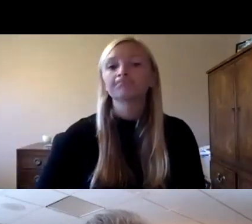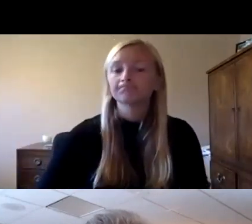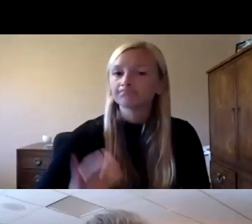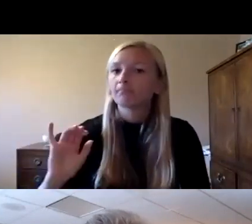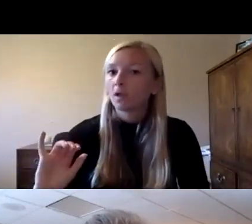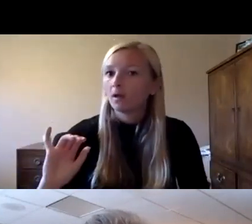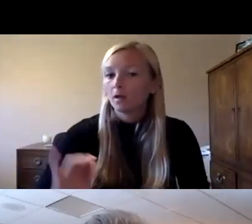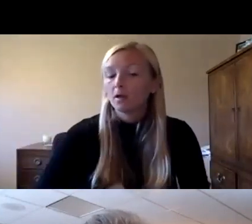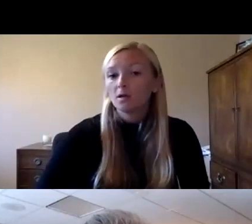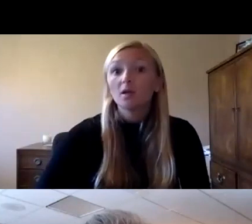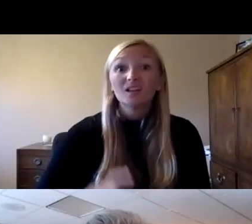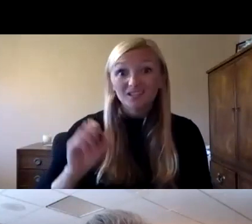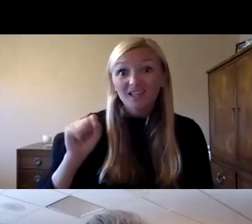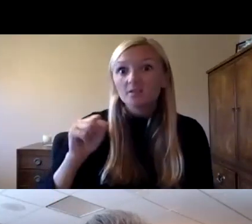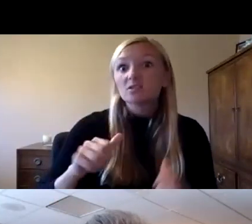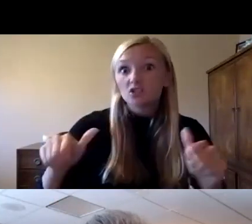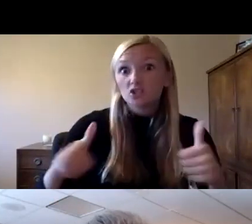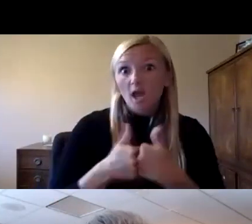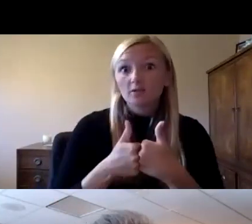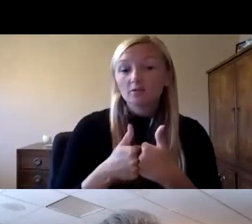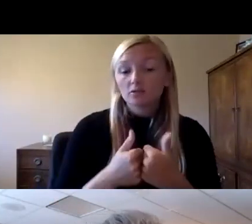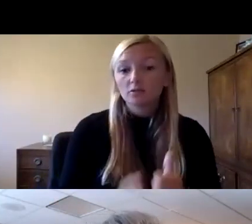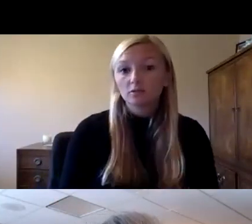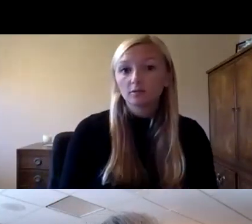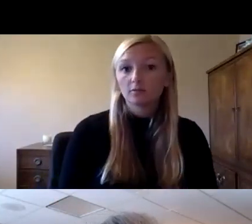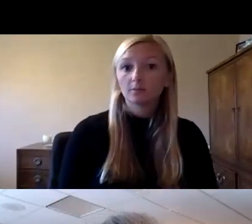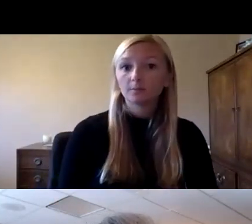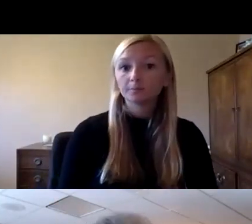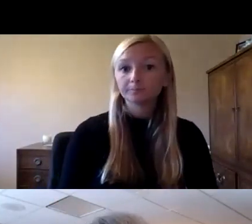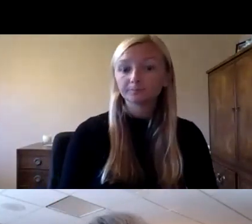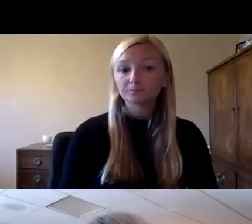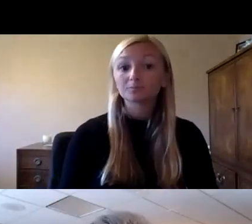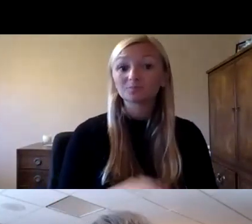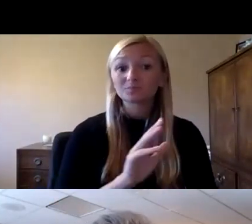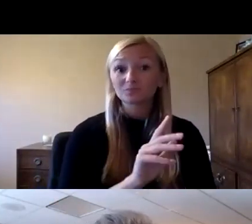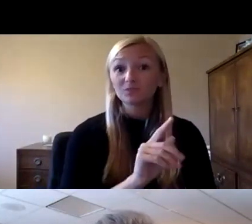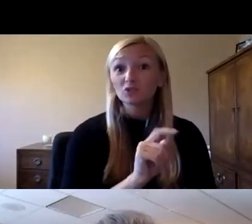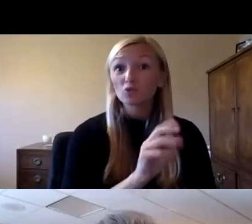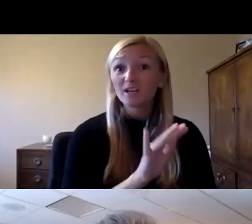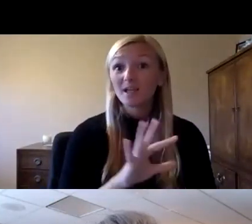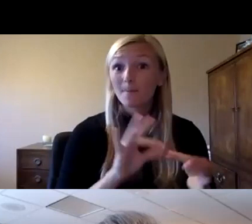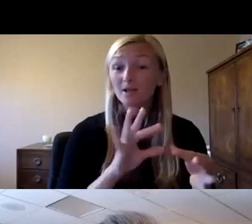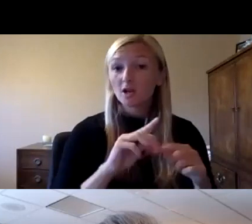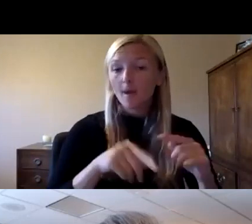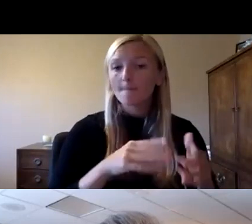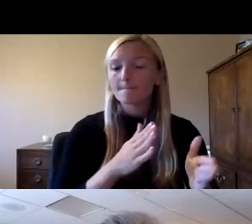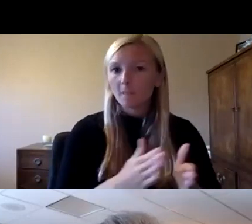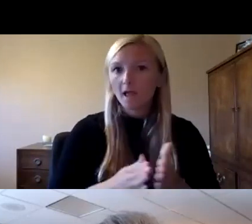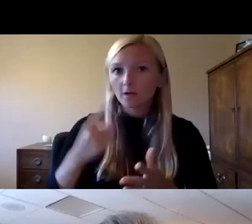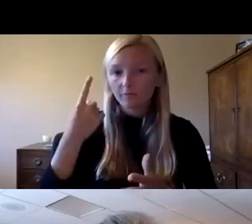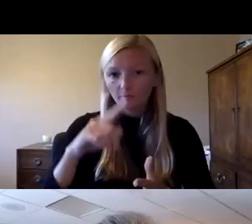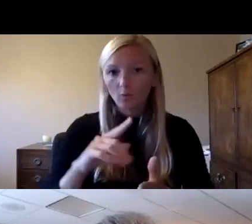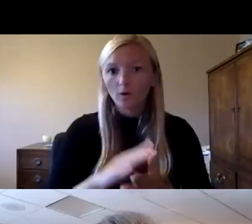yeah it's definitely a challenge and you know we uh tracy talked a lot about um planning for various types